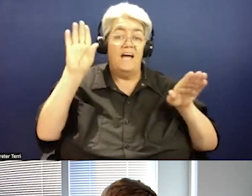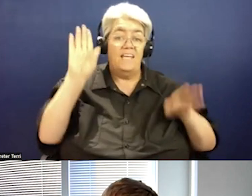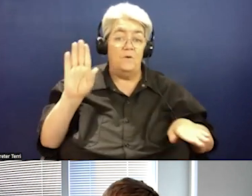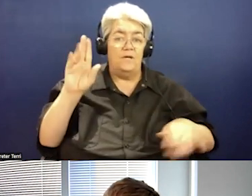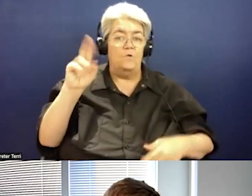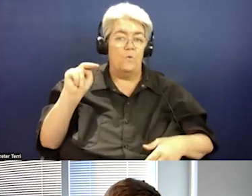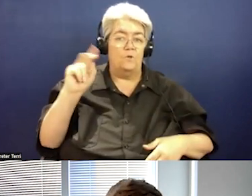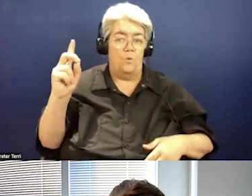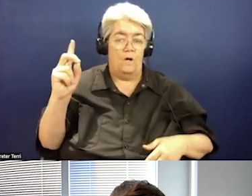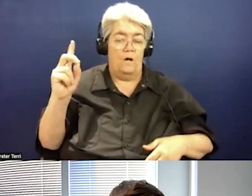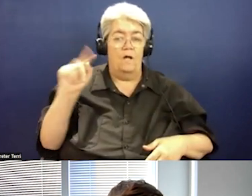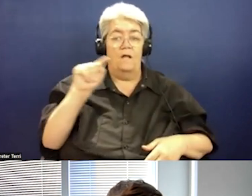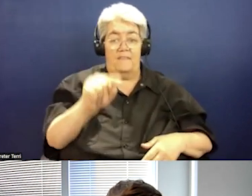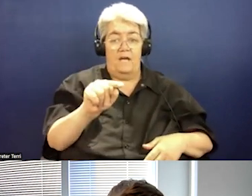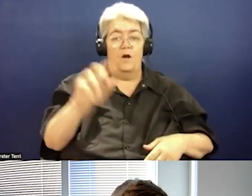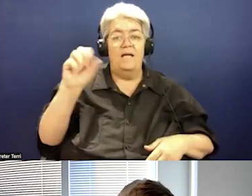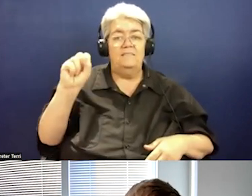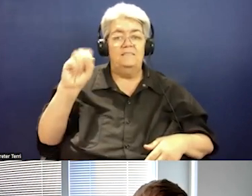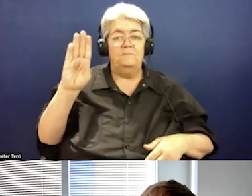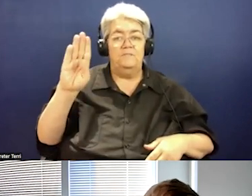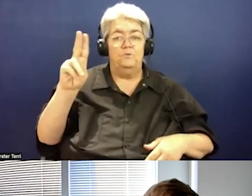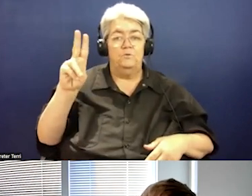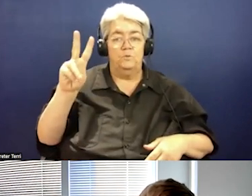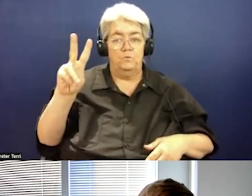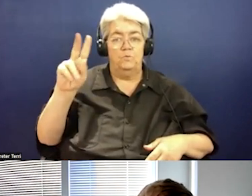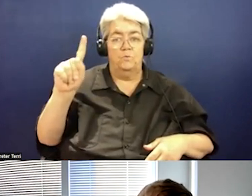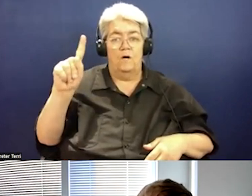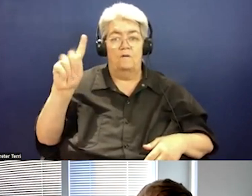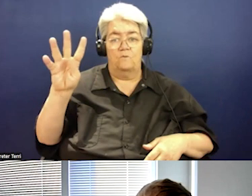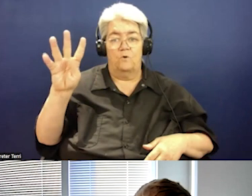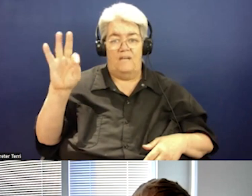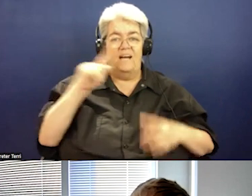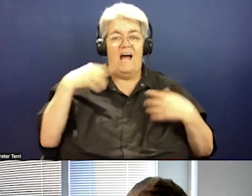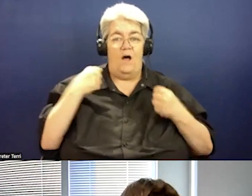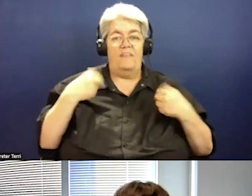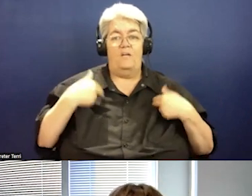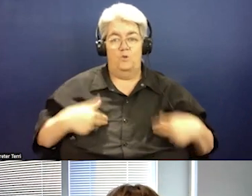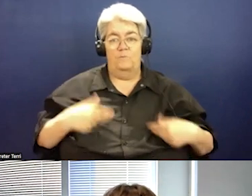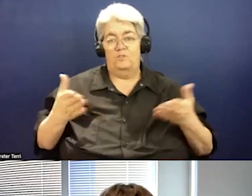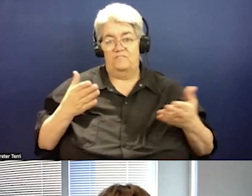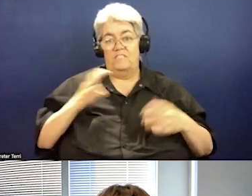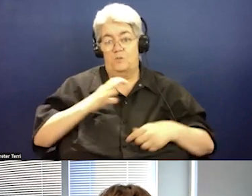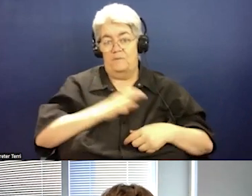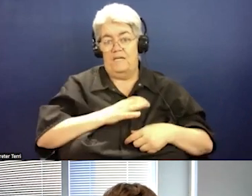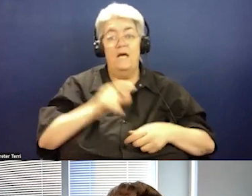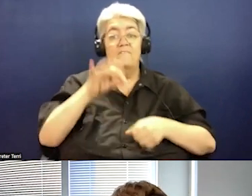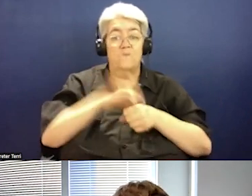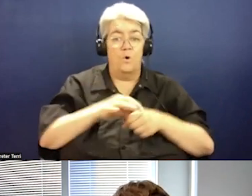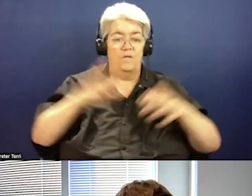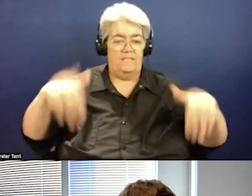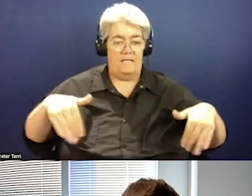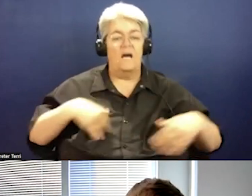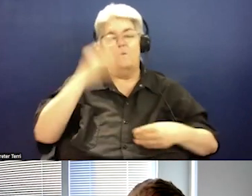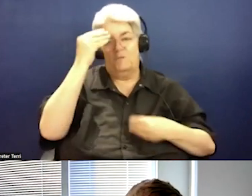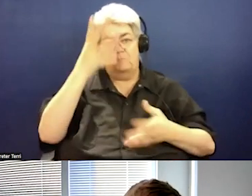Dakota, um, on SB 2149 and the health and human services committee. Um, there was no committee vote there yet, but we'll keep you